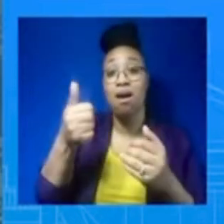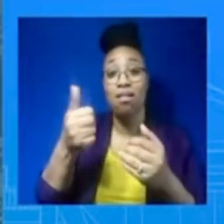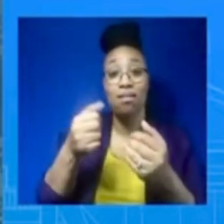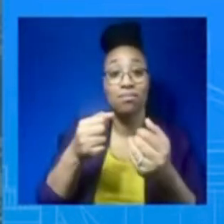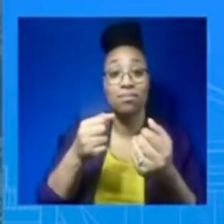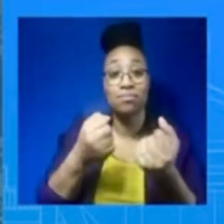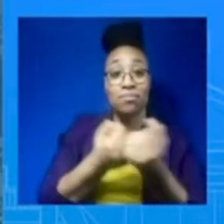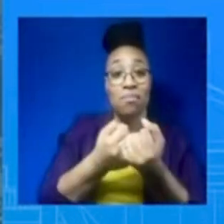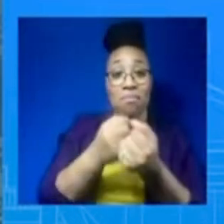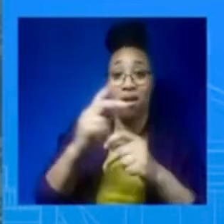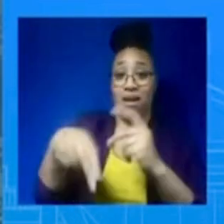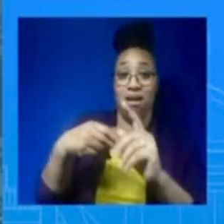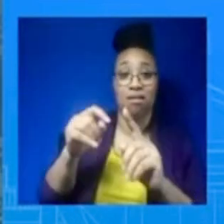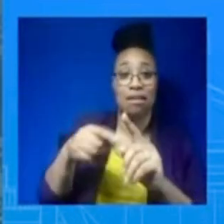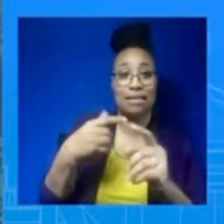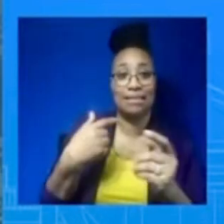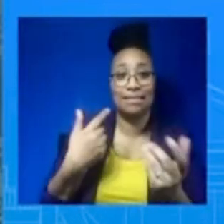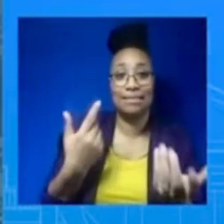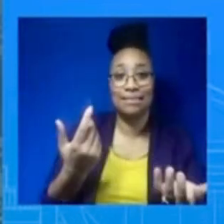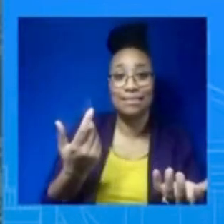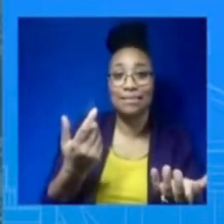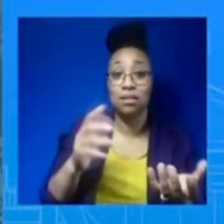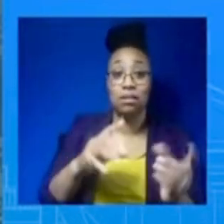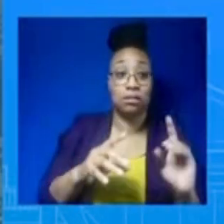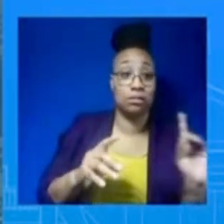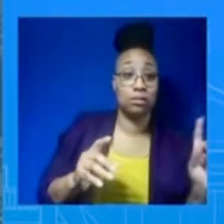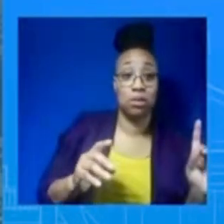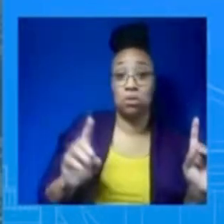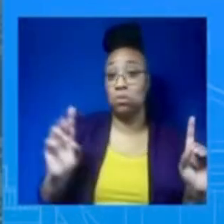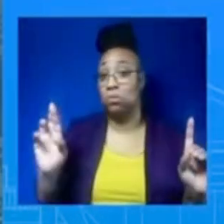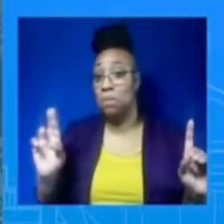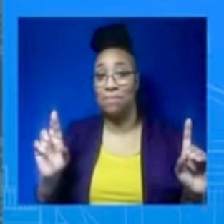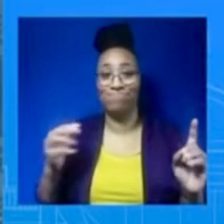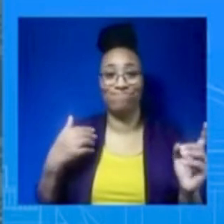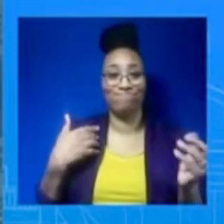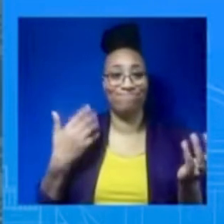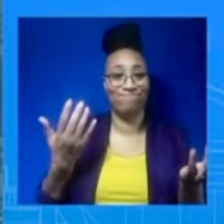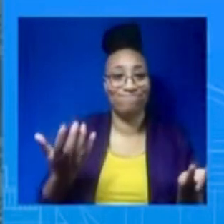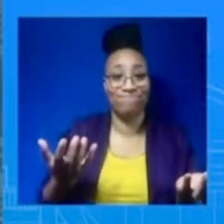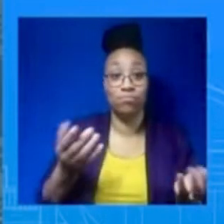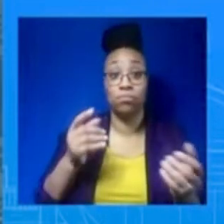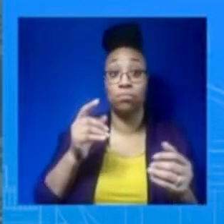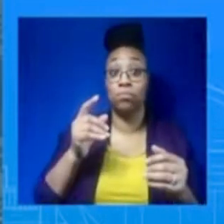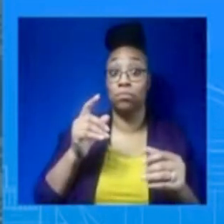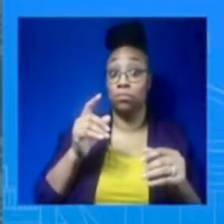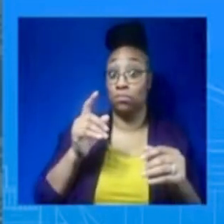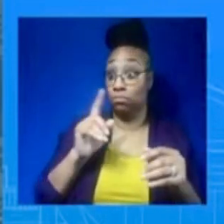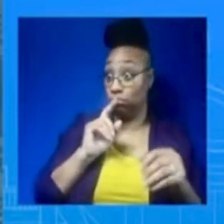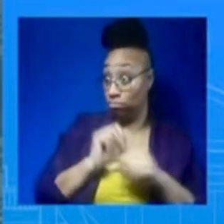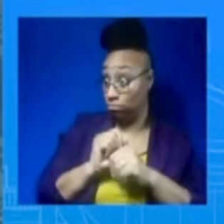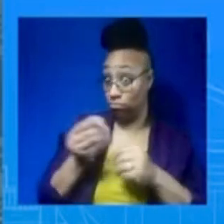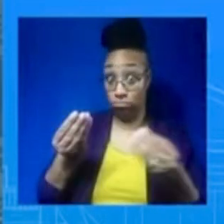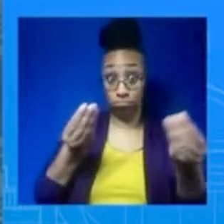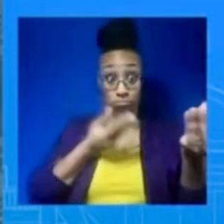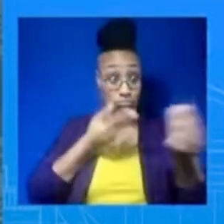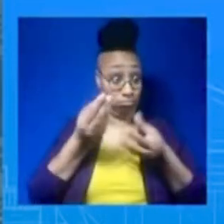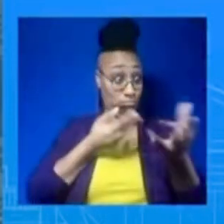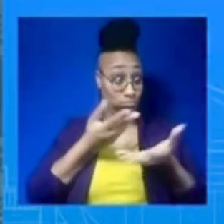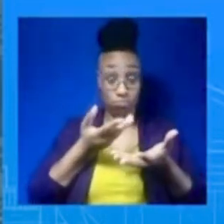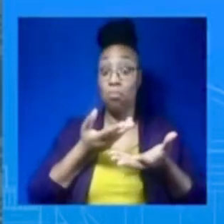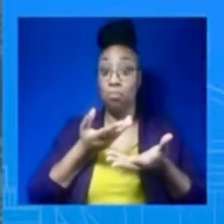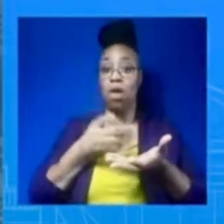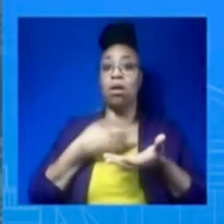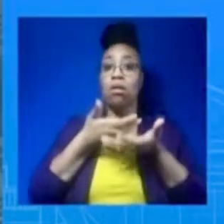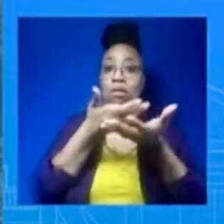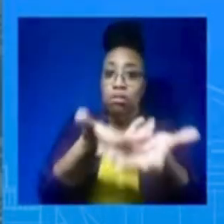assistance, and we will always share that with you when we're ready to announce more, but certainly I'm not going to get ahead of the President from here today. Okay, I'm going to take one